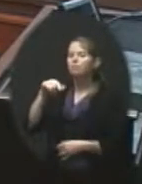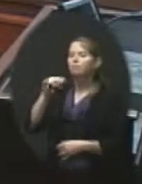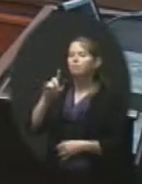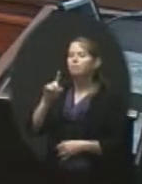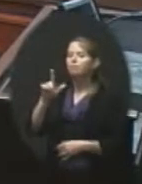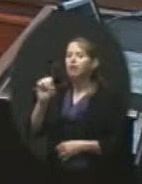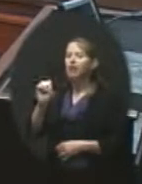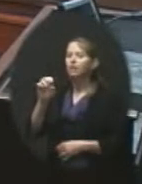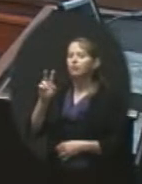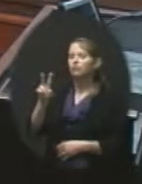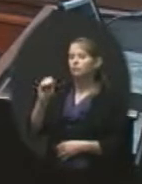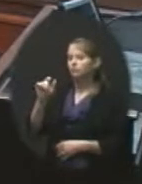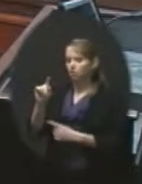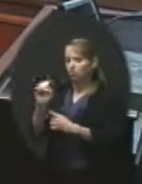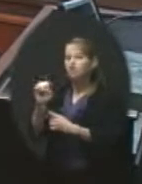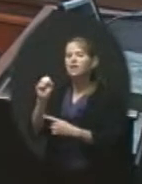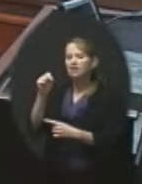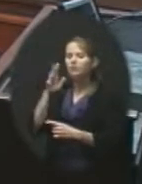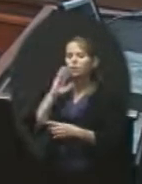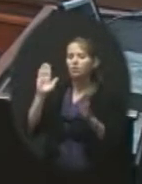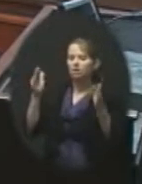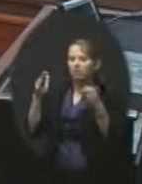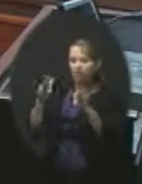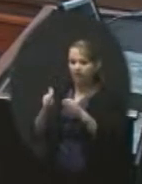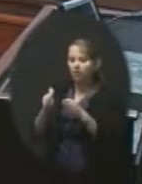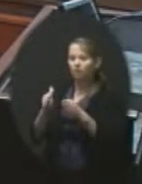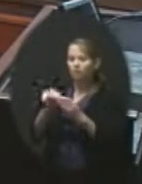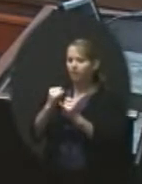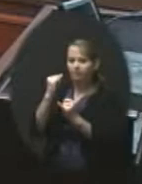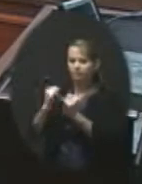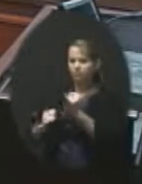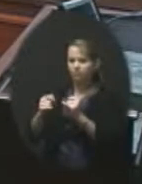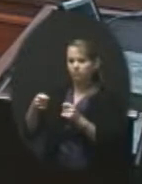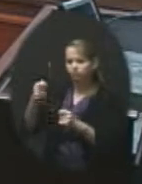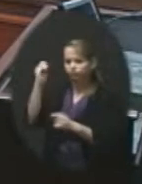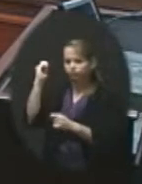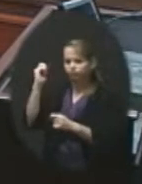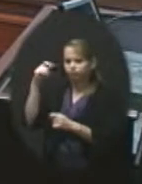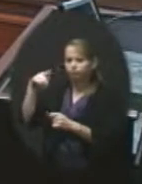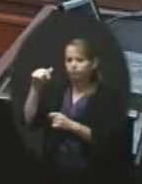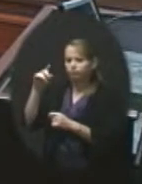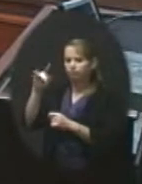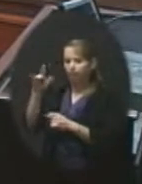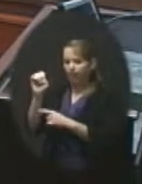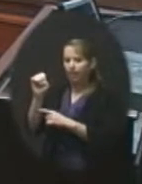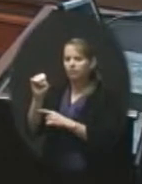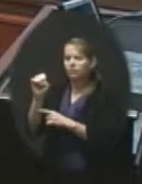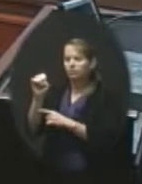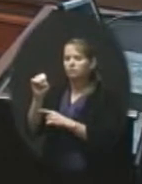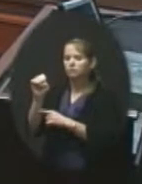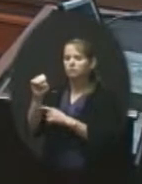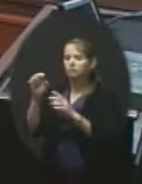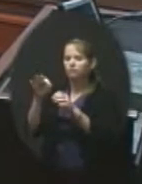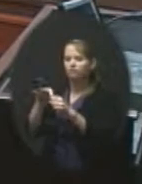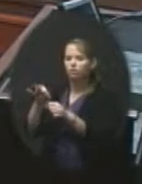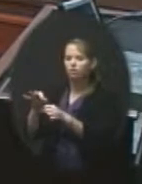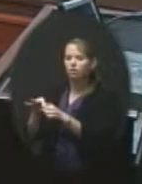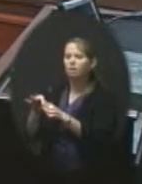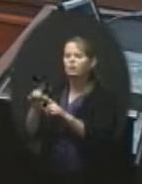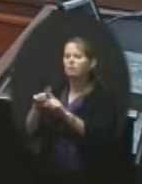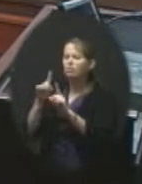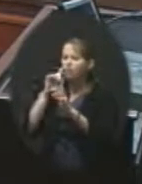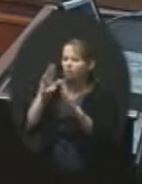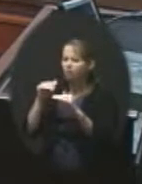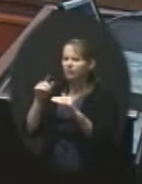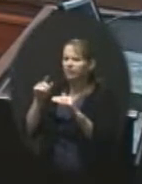it comes down to a final paddle vote, but hopefully the people who are representing the smaller school districts are taking this back to the districts